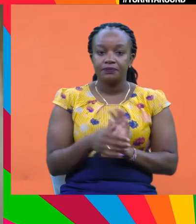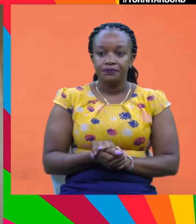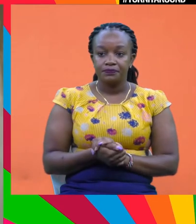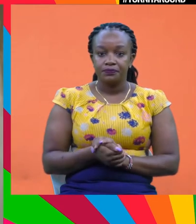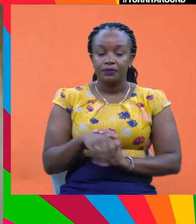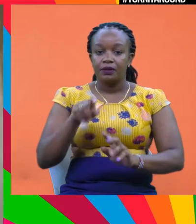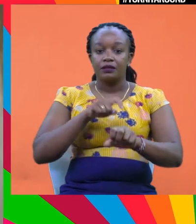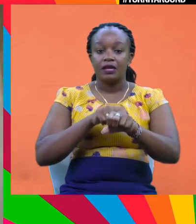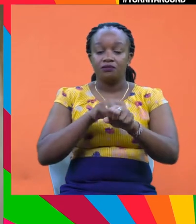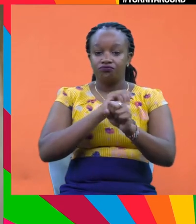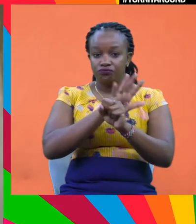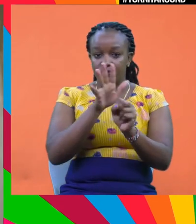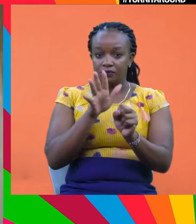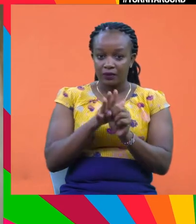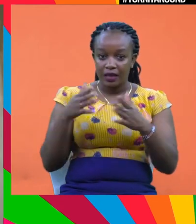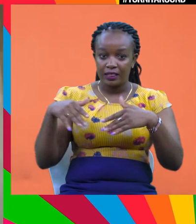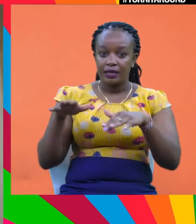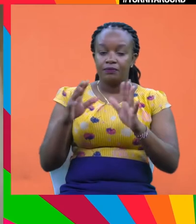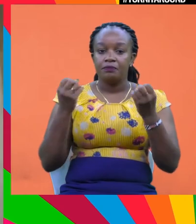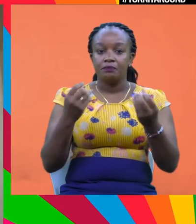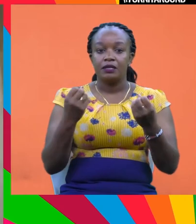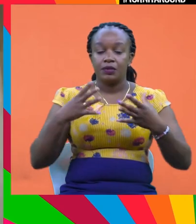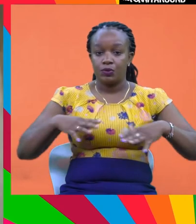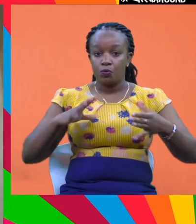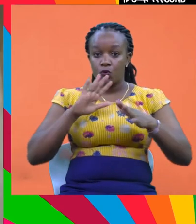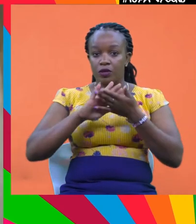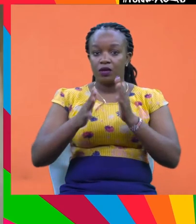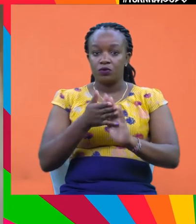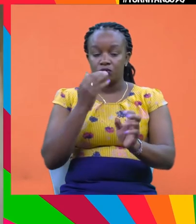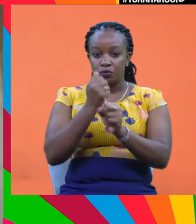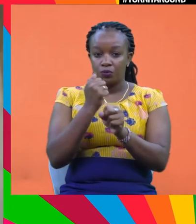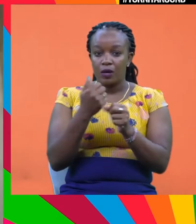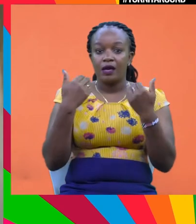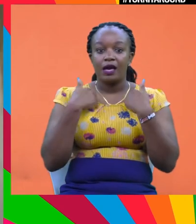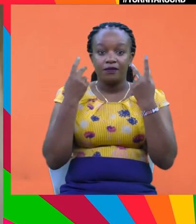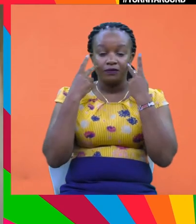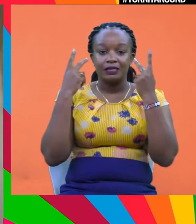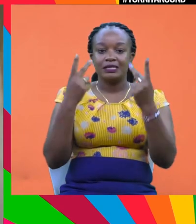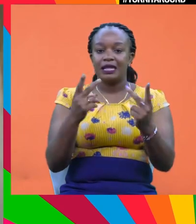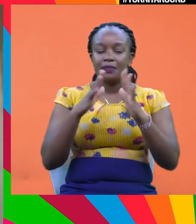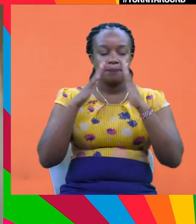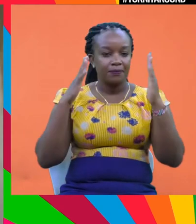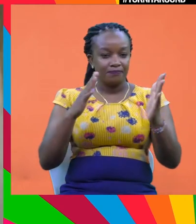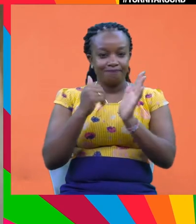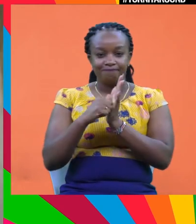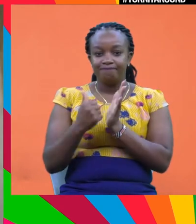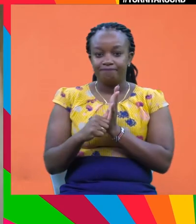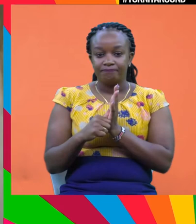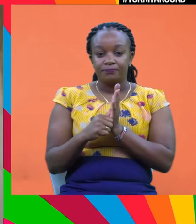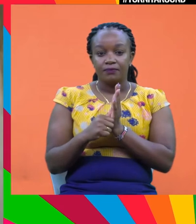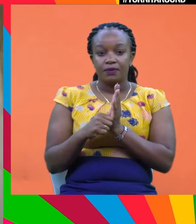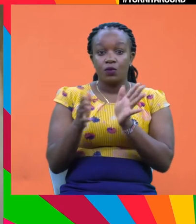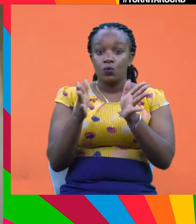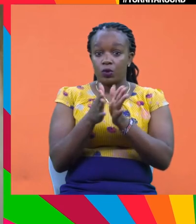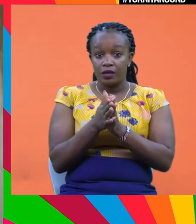While the pandemic left millions jobless, we have seen the worst crash of the stock market last March,